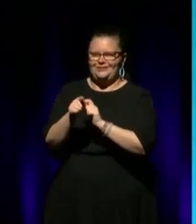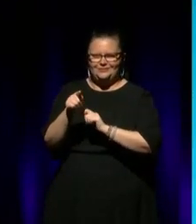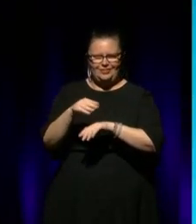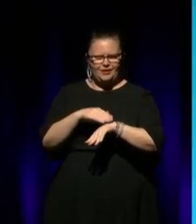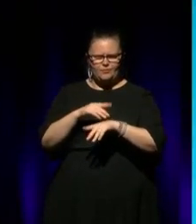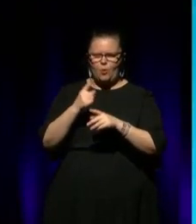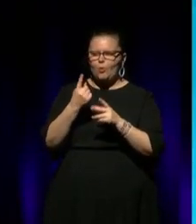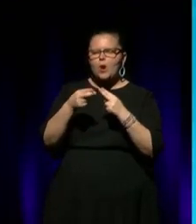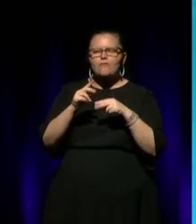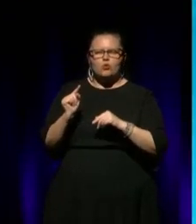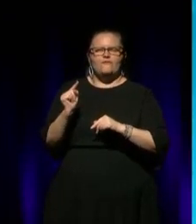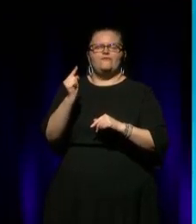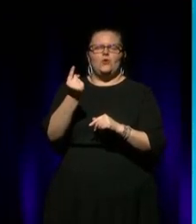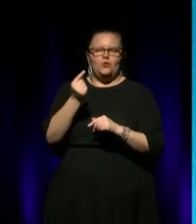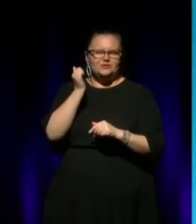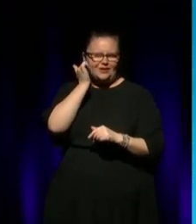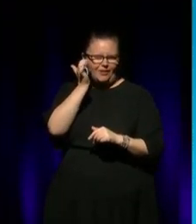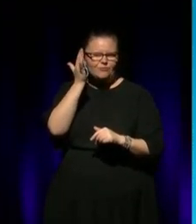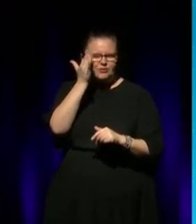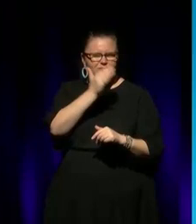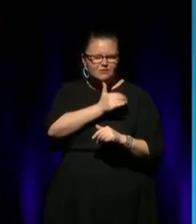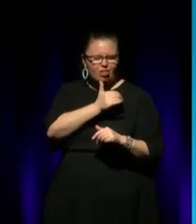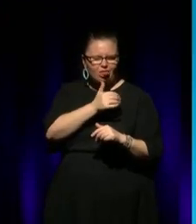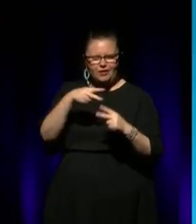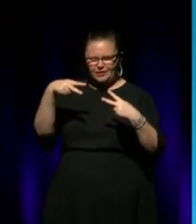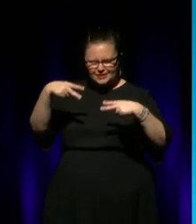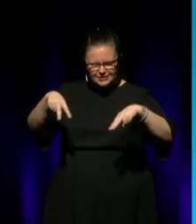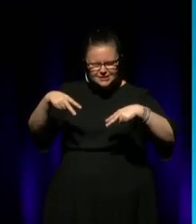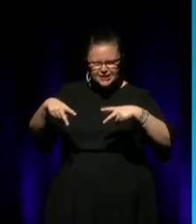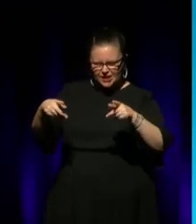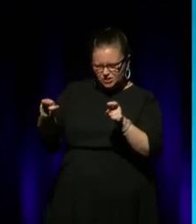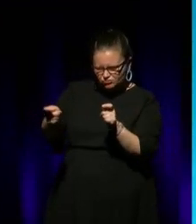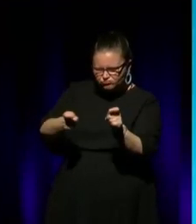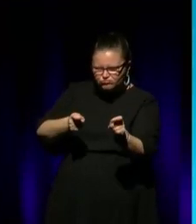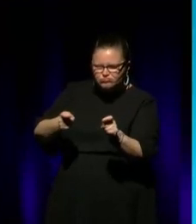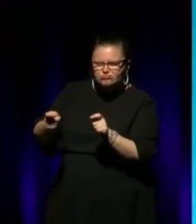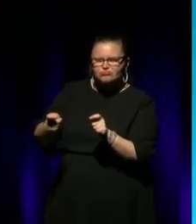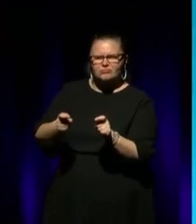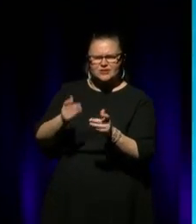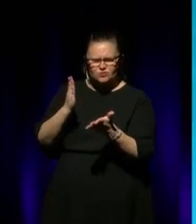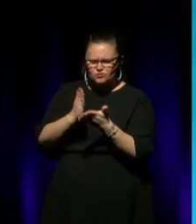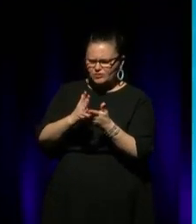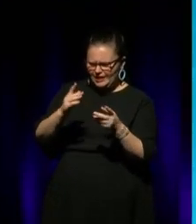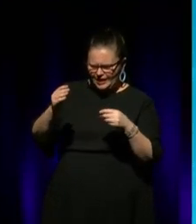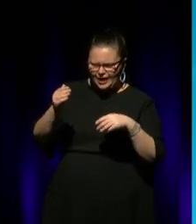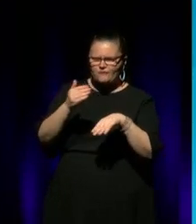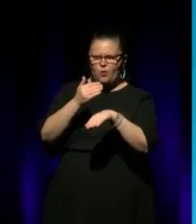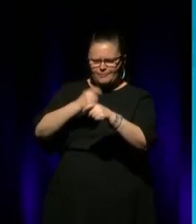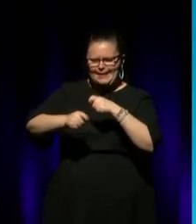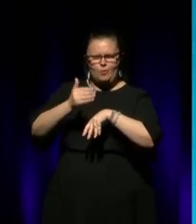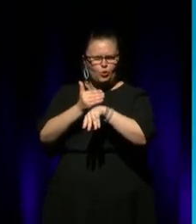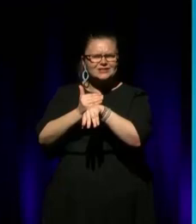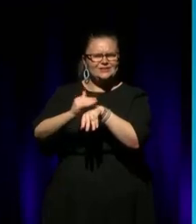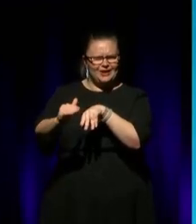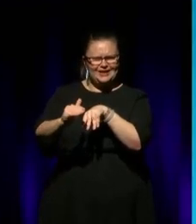Aboriginal choreographers to do contemporary works, and it was a turning point for transforming traditional art and culture into contemporary mainstream